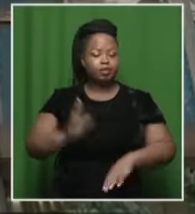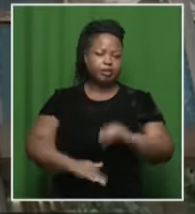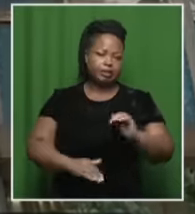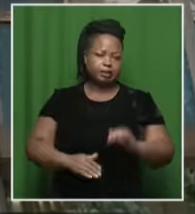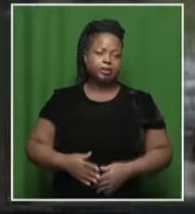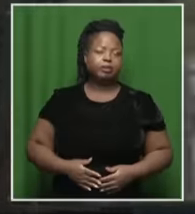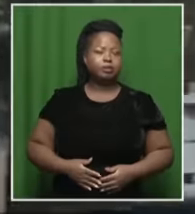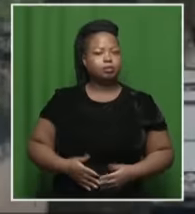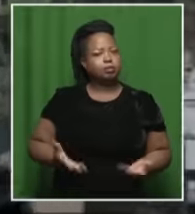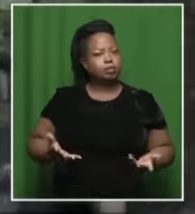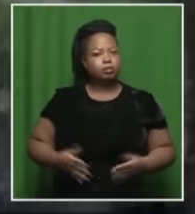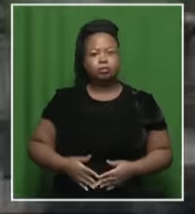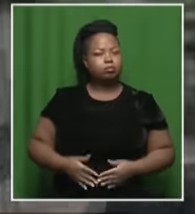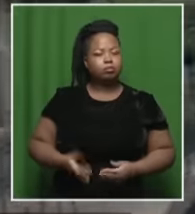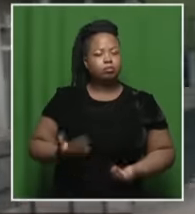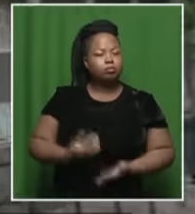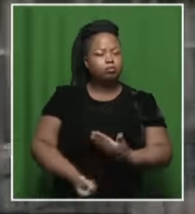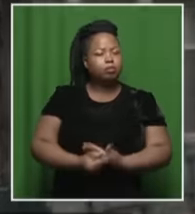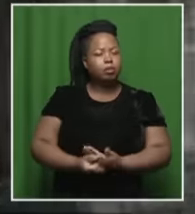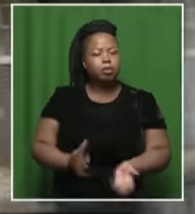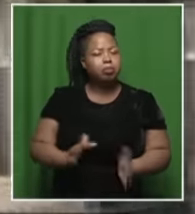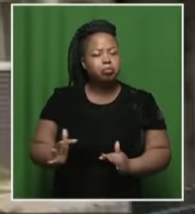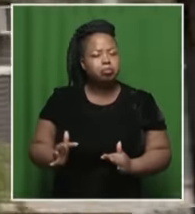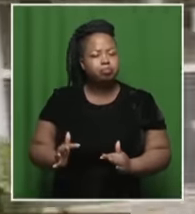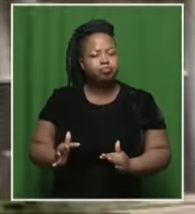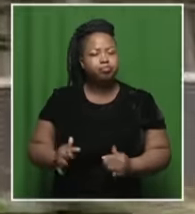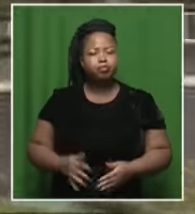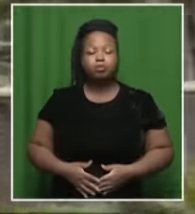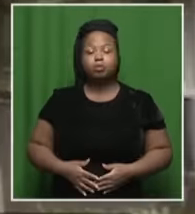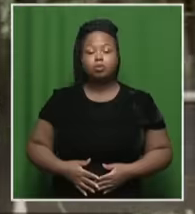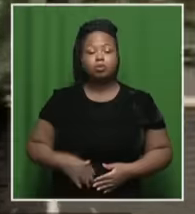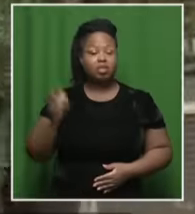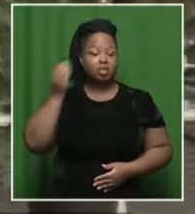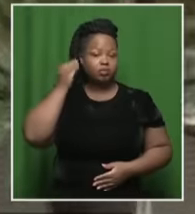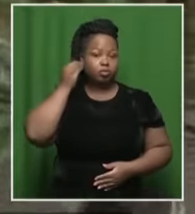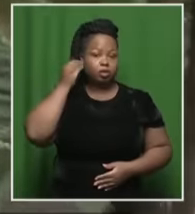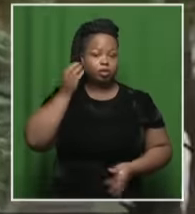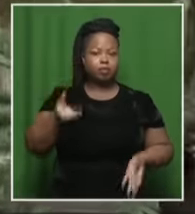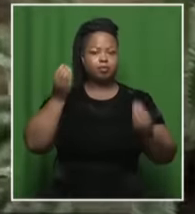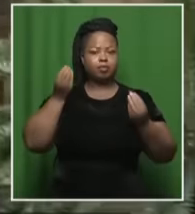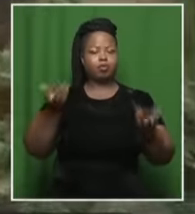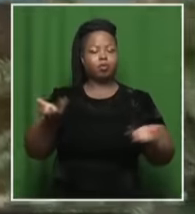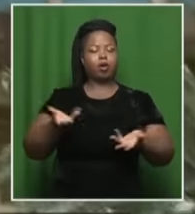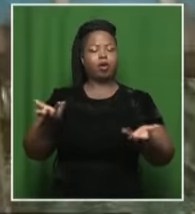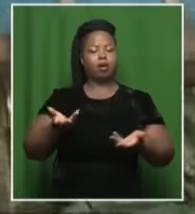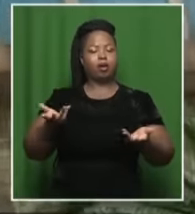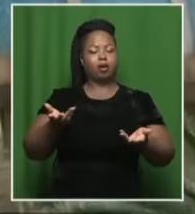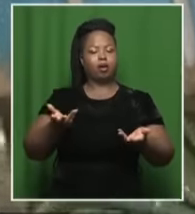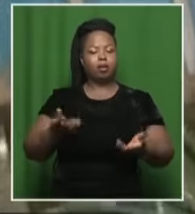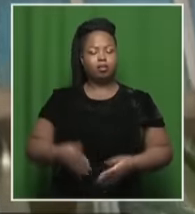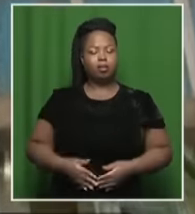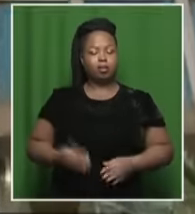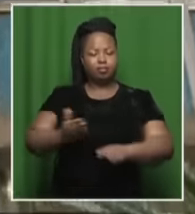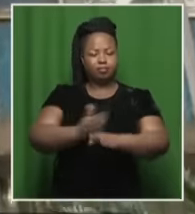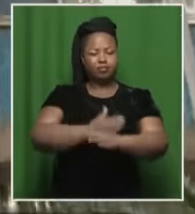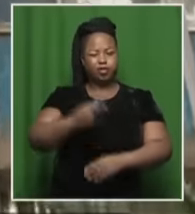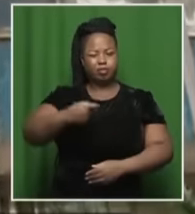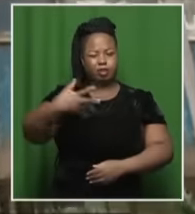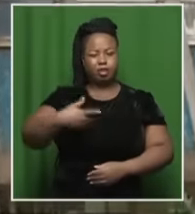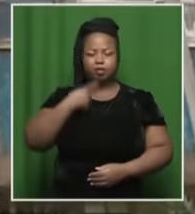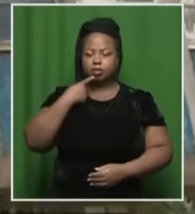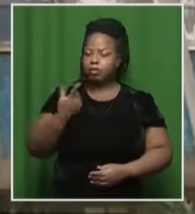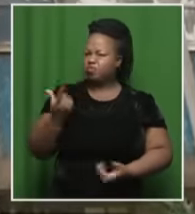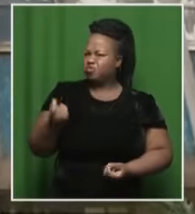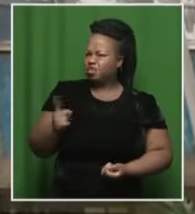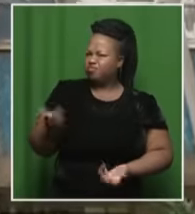But, of course, how all of this came to be, where the information came from and what is the former Speaker alleged to